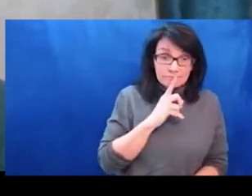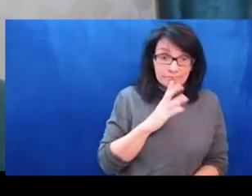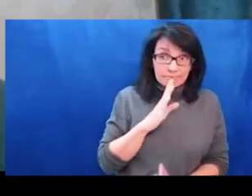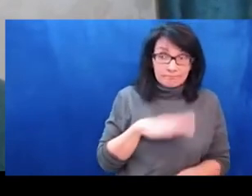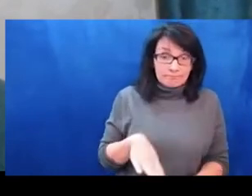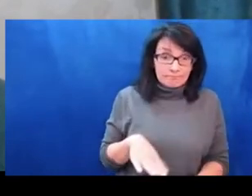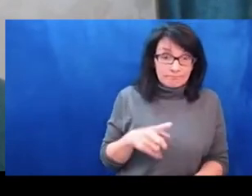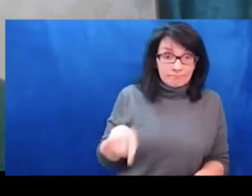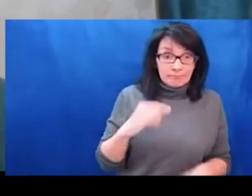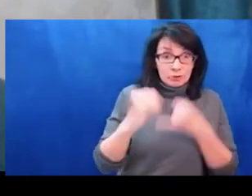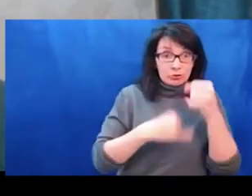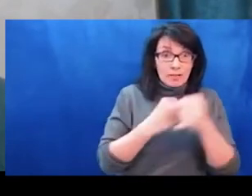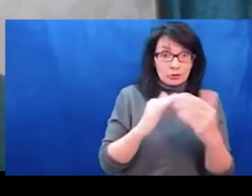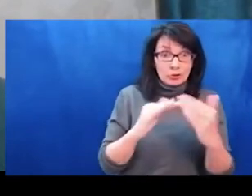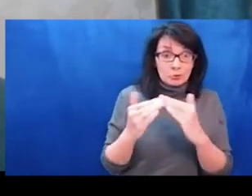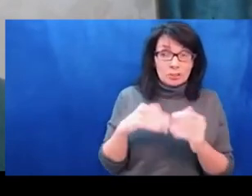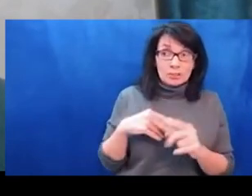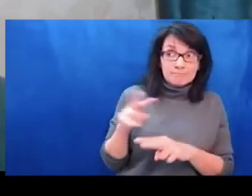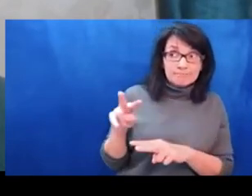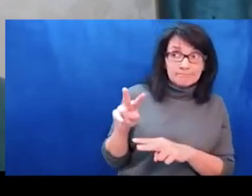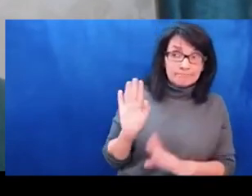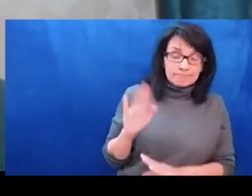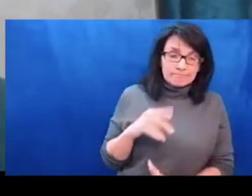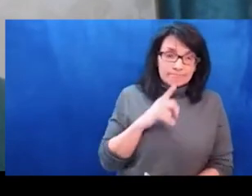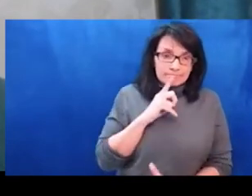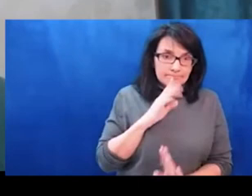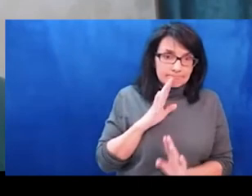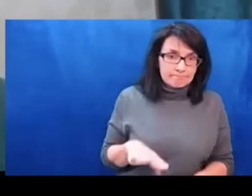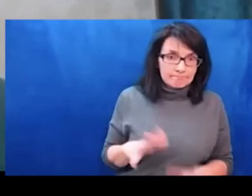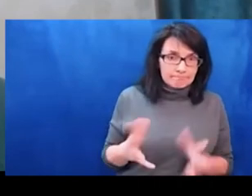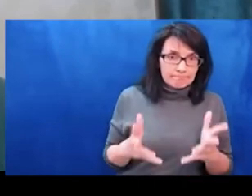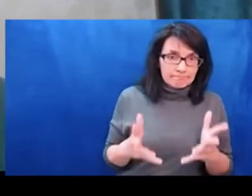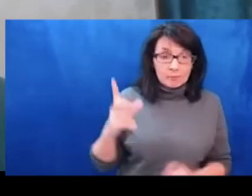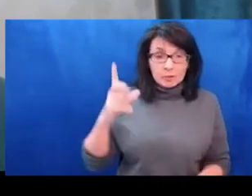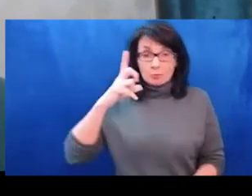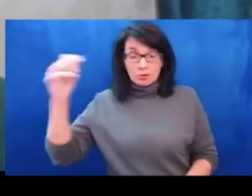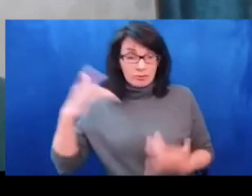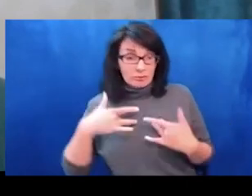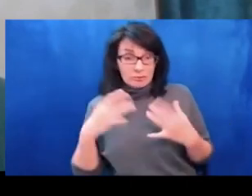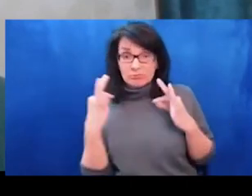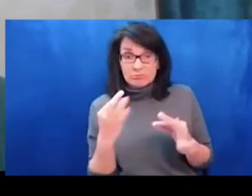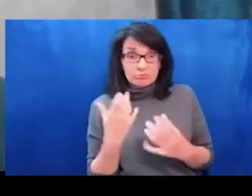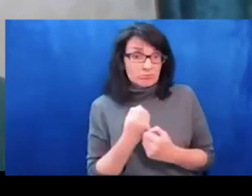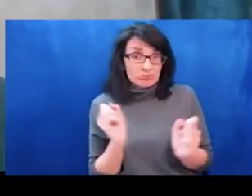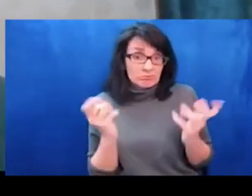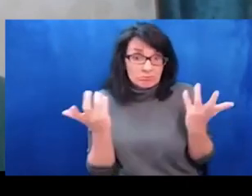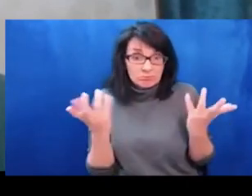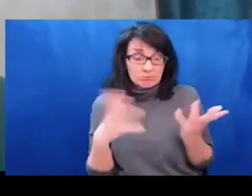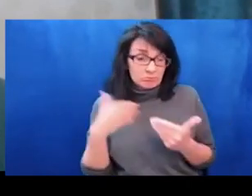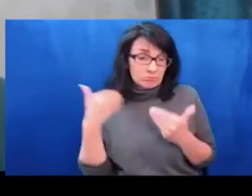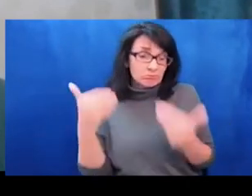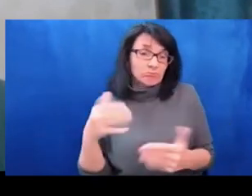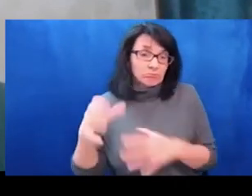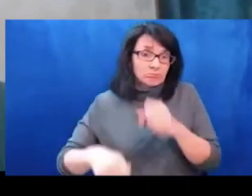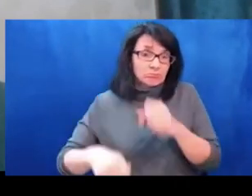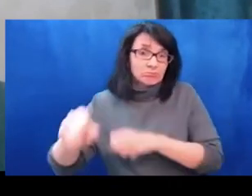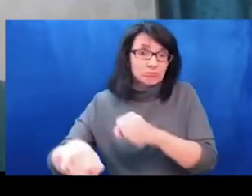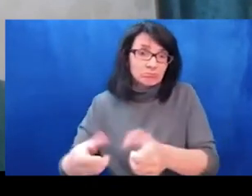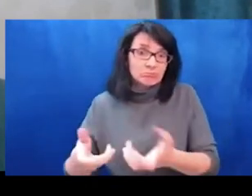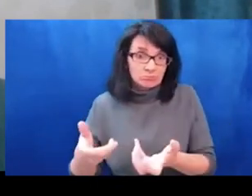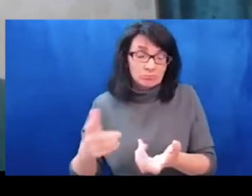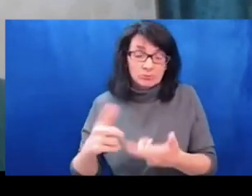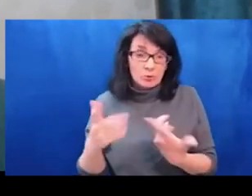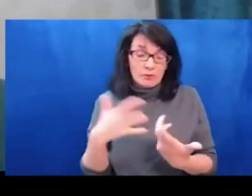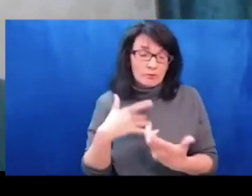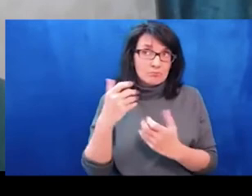perpetrate his crimes in Syria, following of course Chechnya, Georgia and Crimea, made him more confident that he can